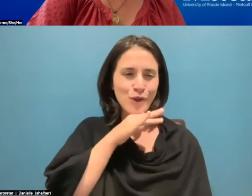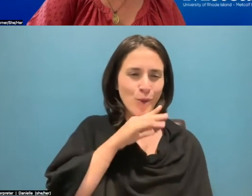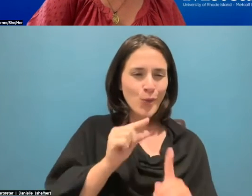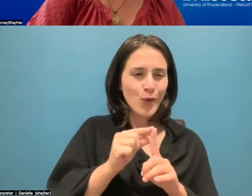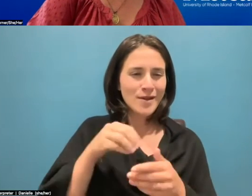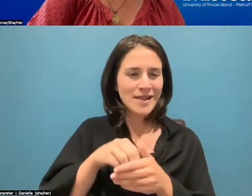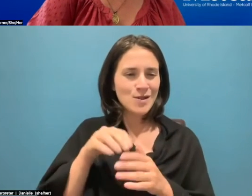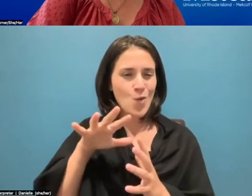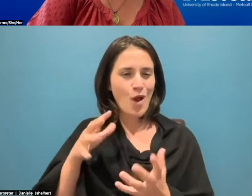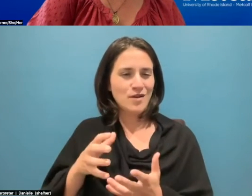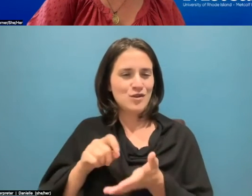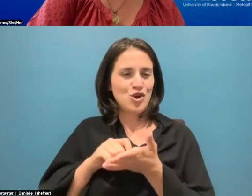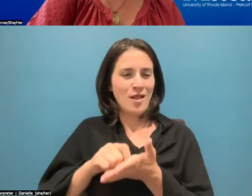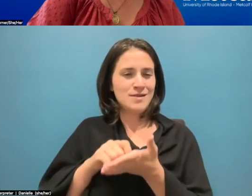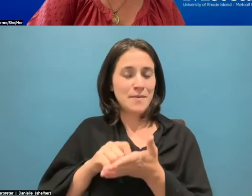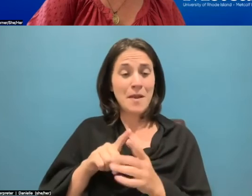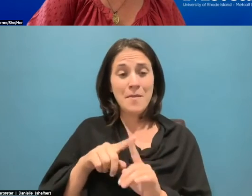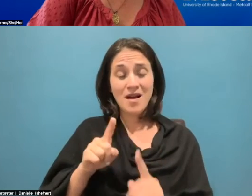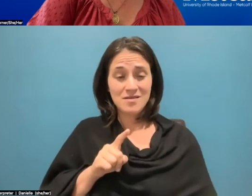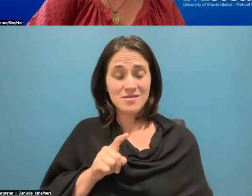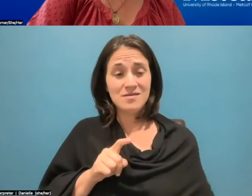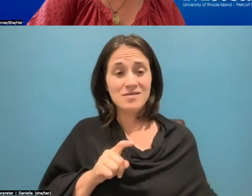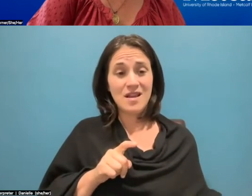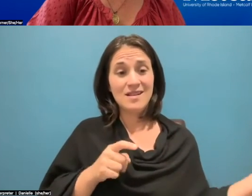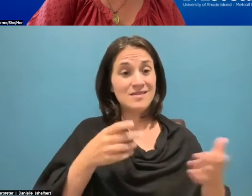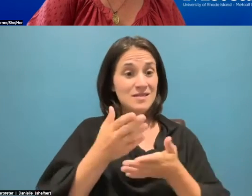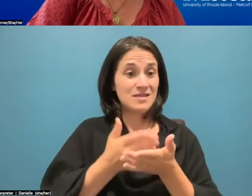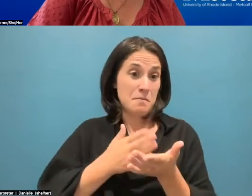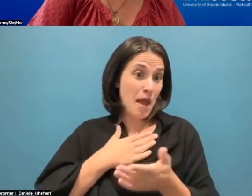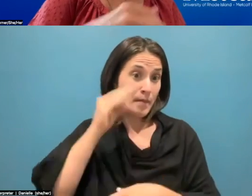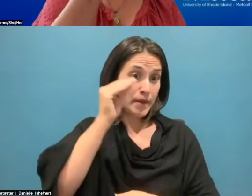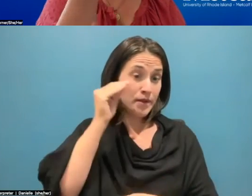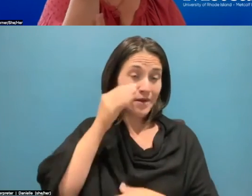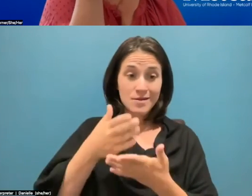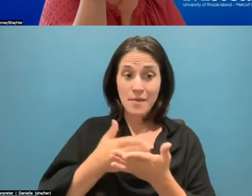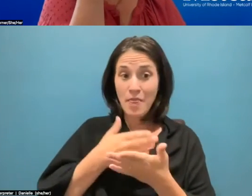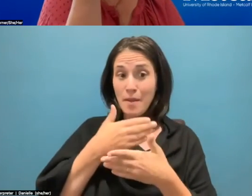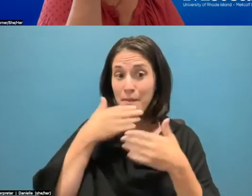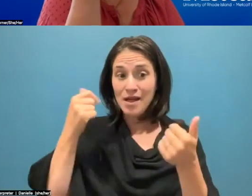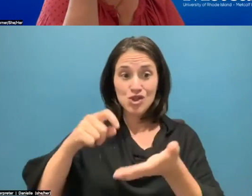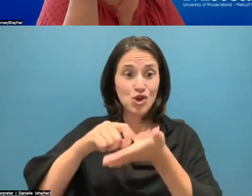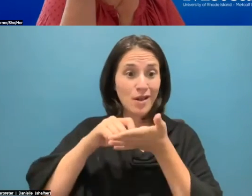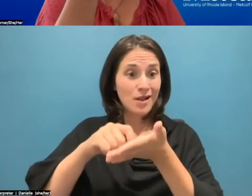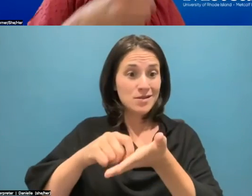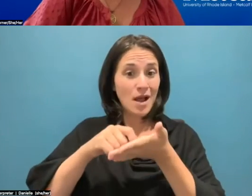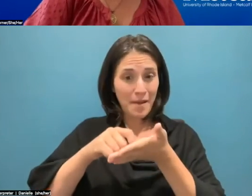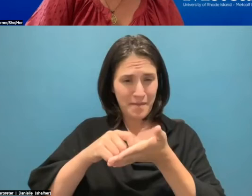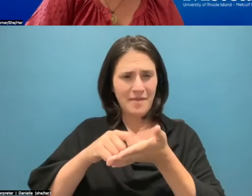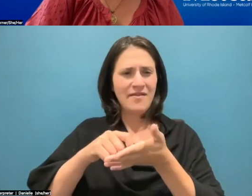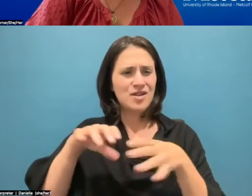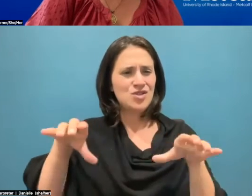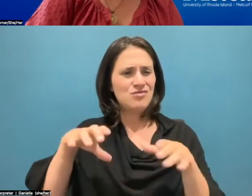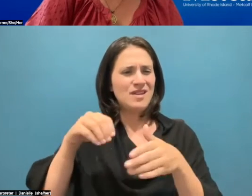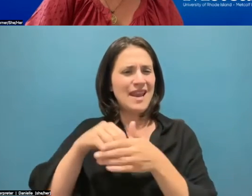best journalism that's ever been done has been done in the spirit of advocacy. For instance, Lewis Hine, who photographed children in sweatshops at